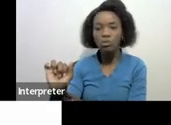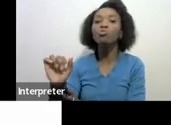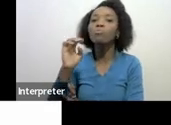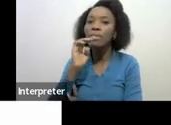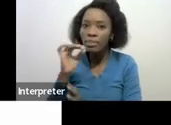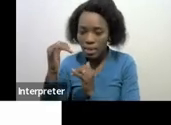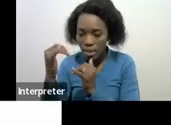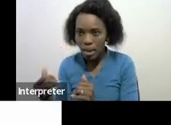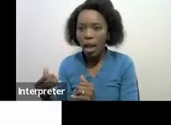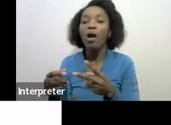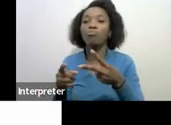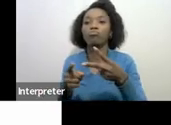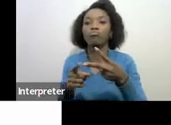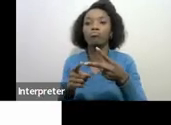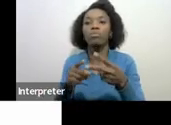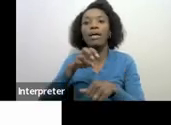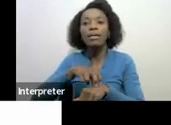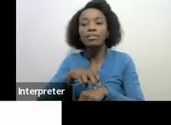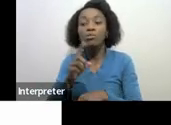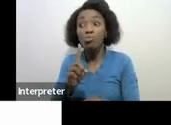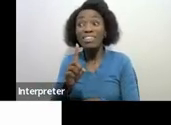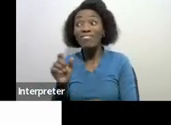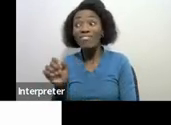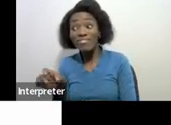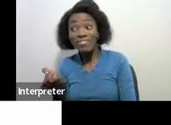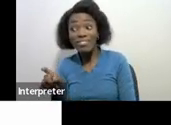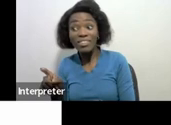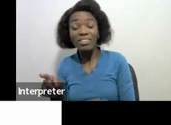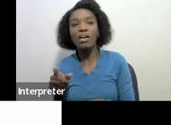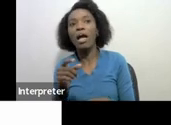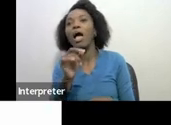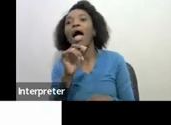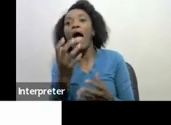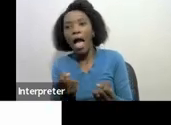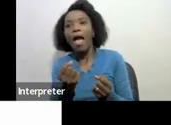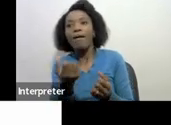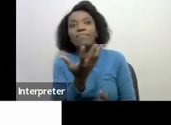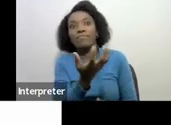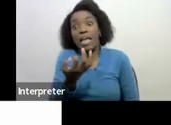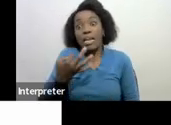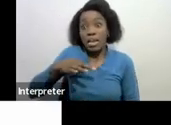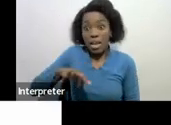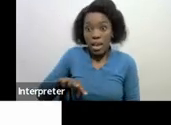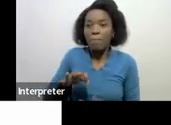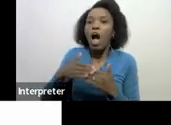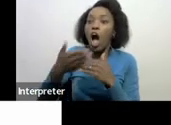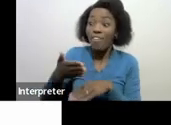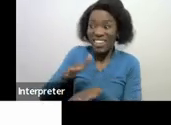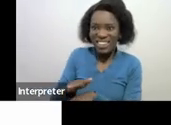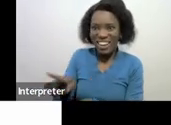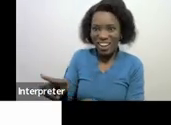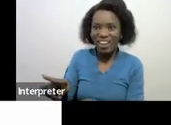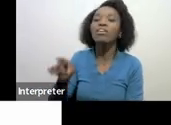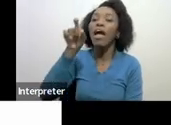when the income received after the date of death this tax reference number should only be registered when the